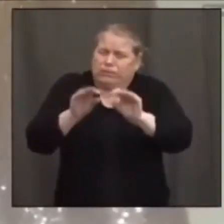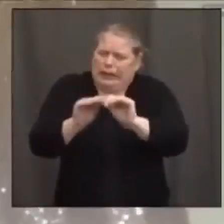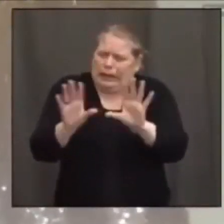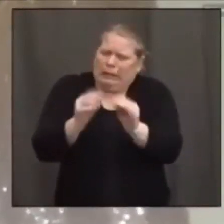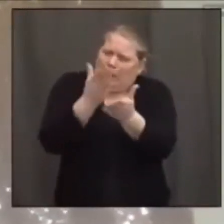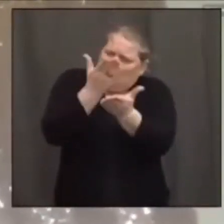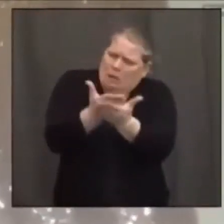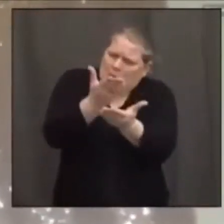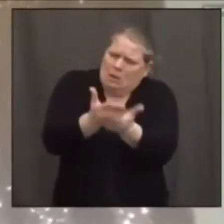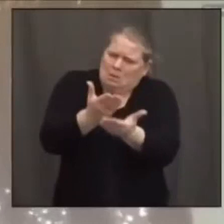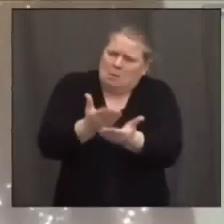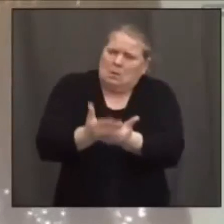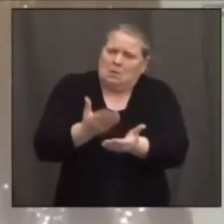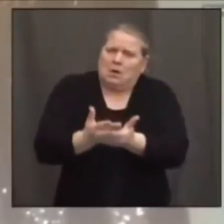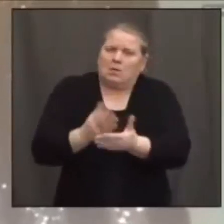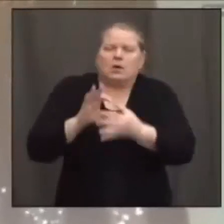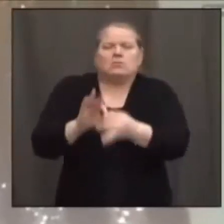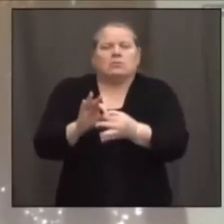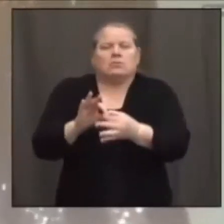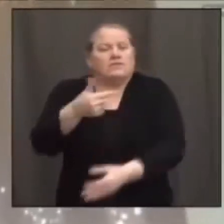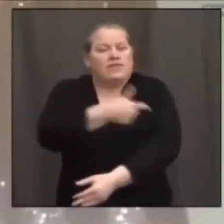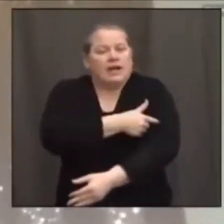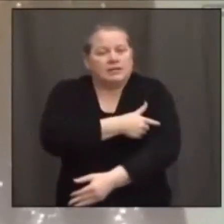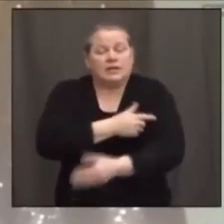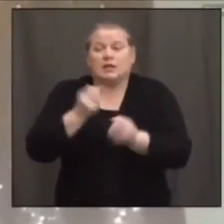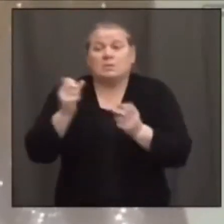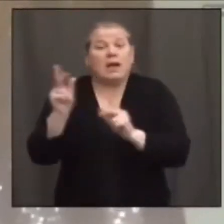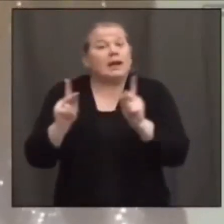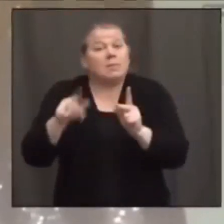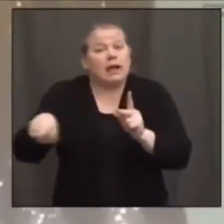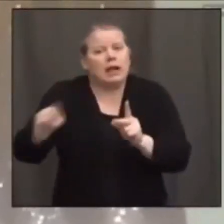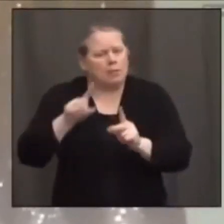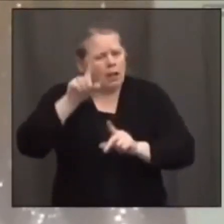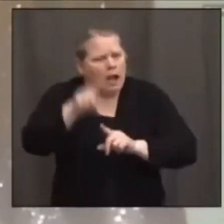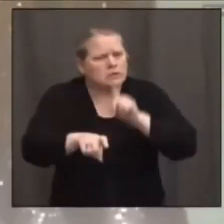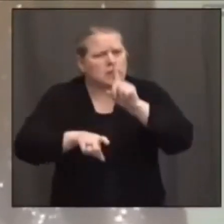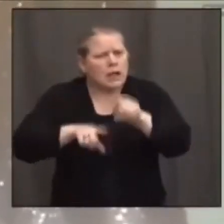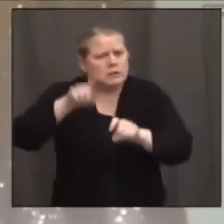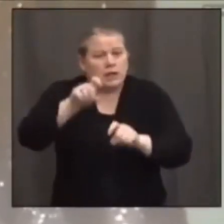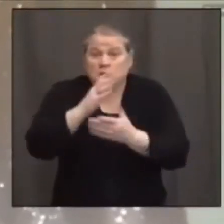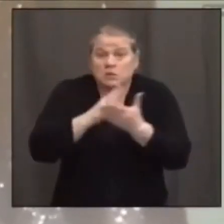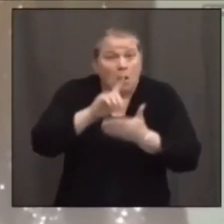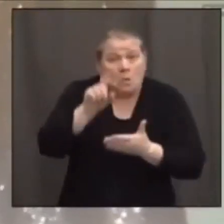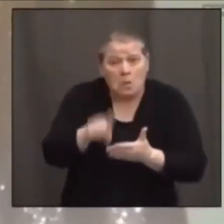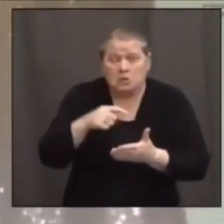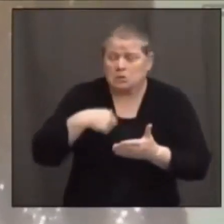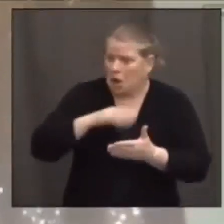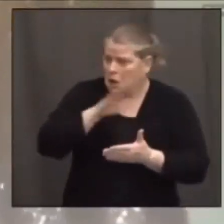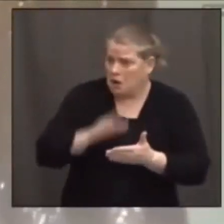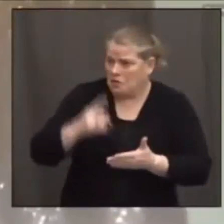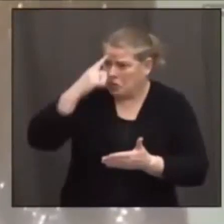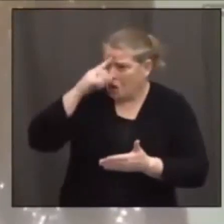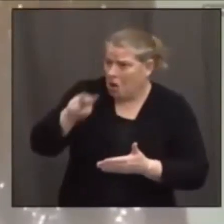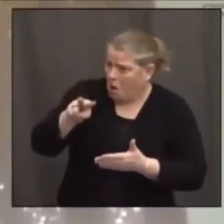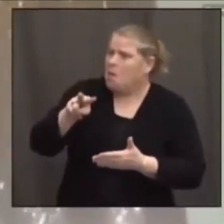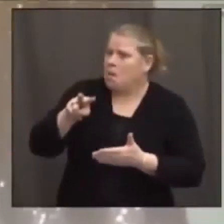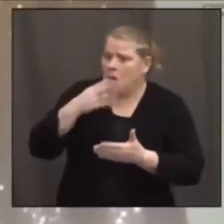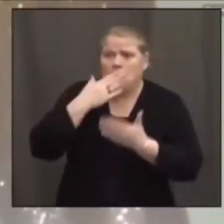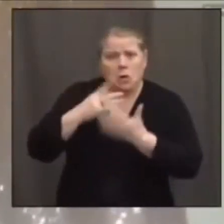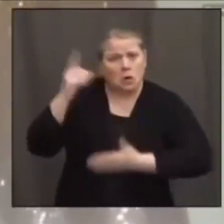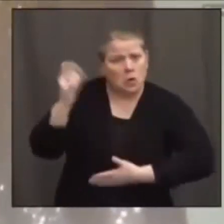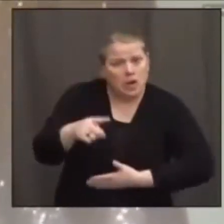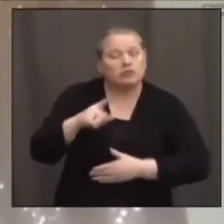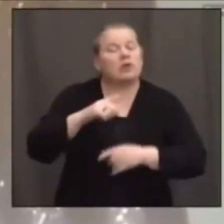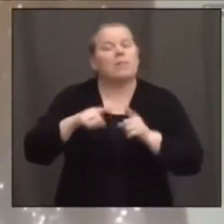questions that came in, general questions that I had never thought of, but really did a great job in, I think, allaying a lot of fears.